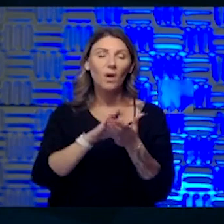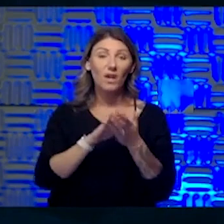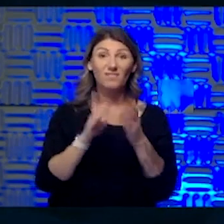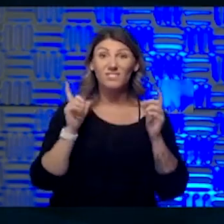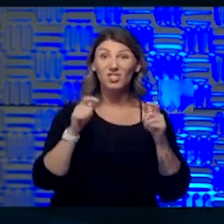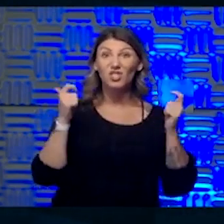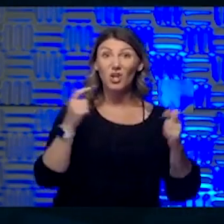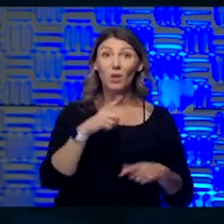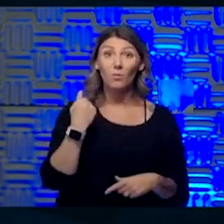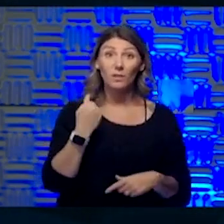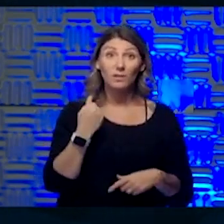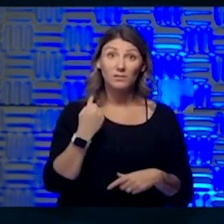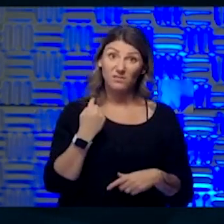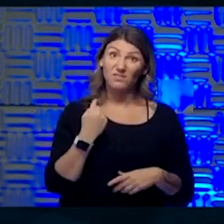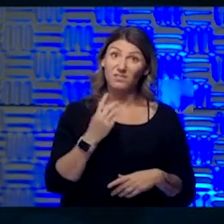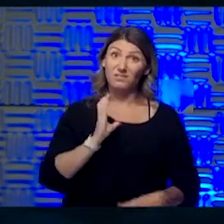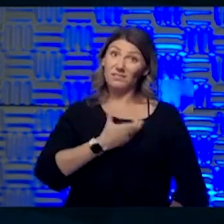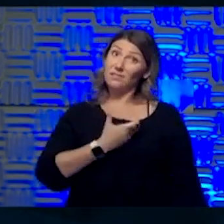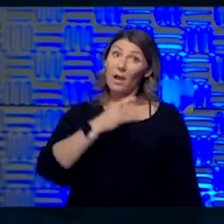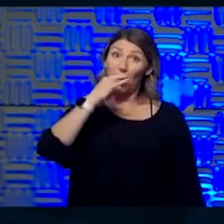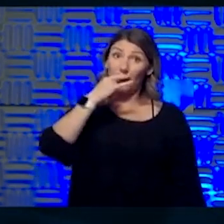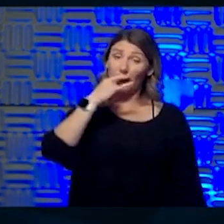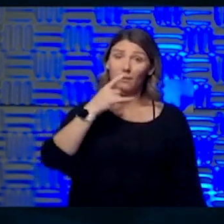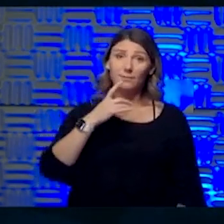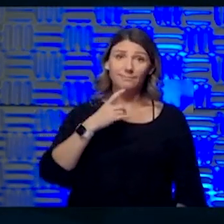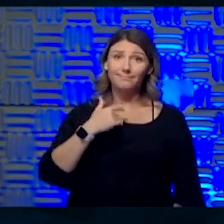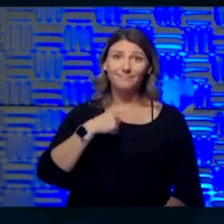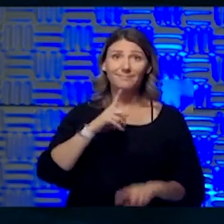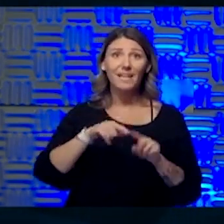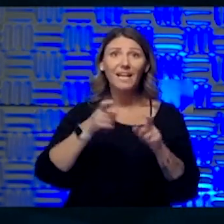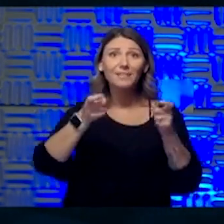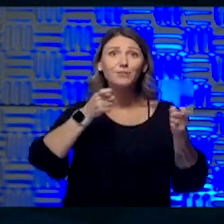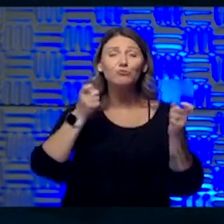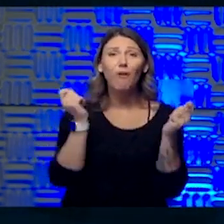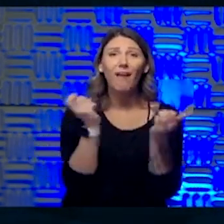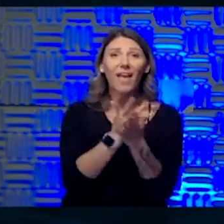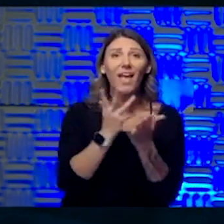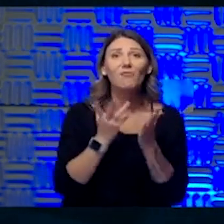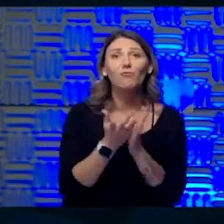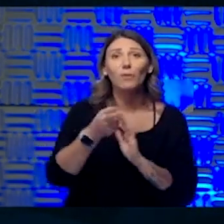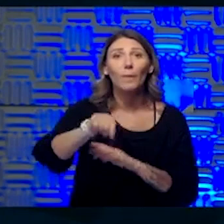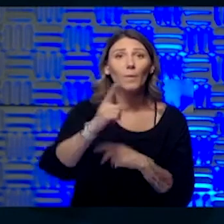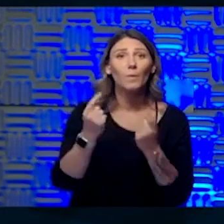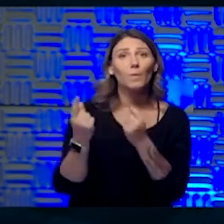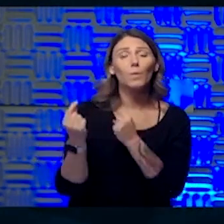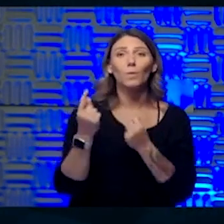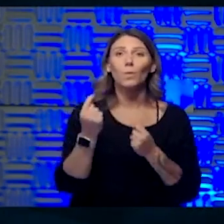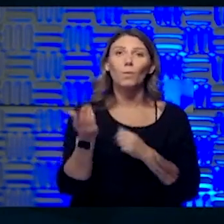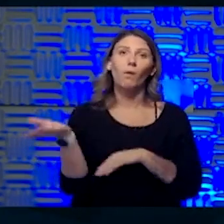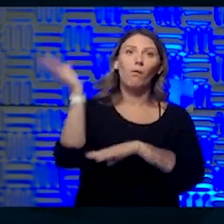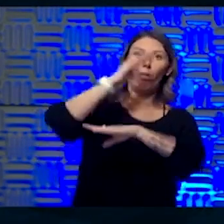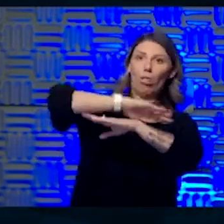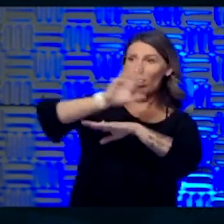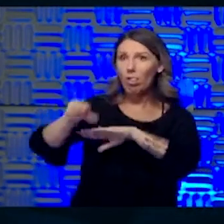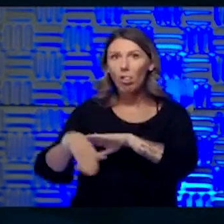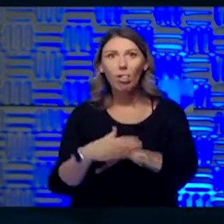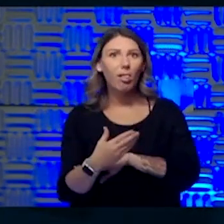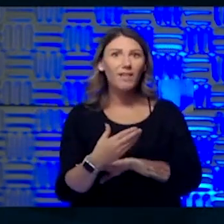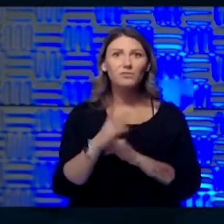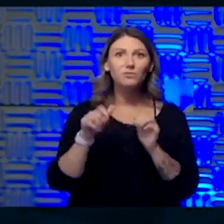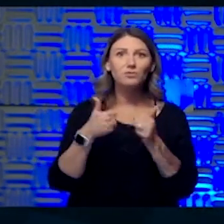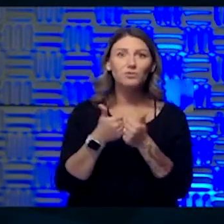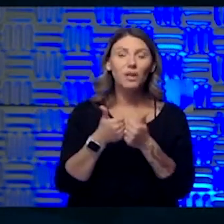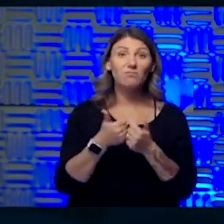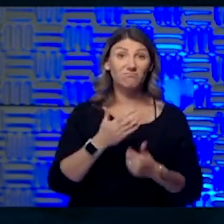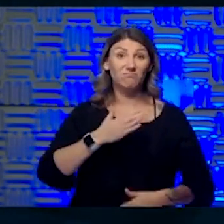is it's our kids. Um, cause I can't control everything that they do all the time. And it's challenging. You know, my daughter is going